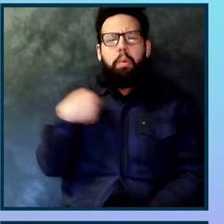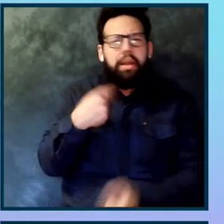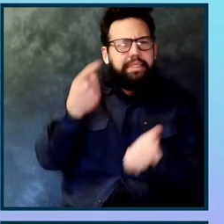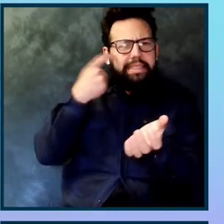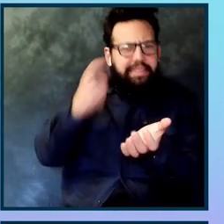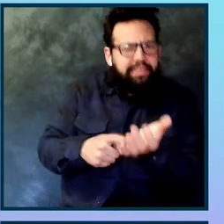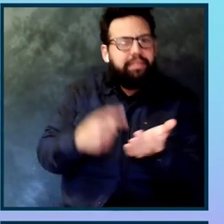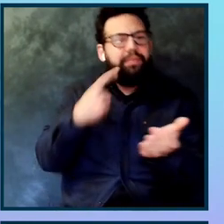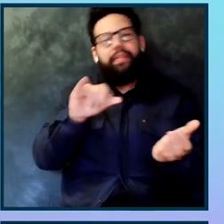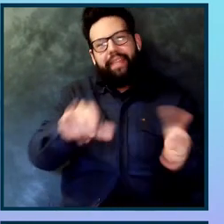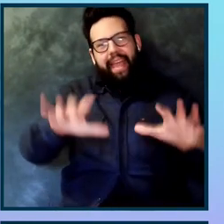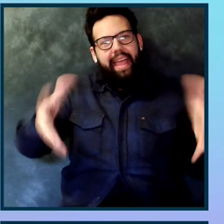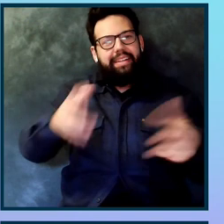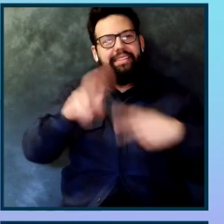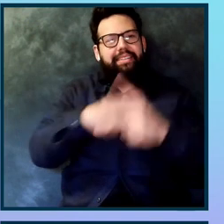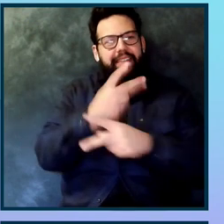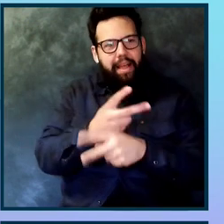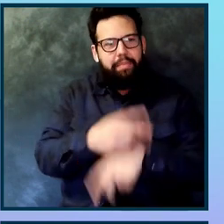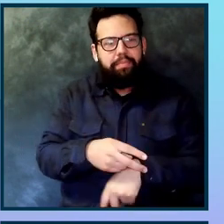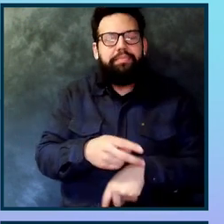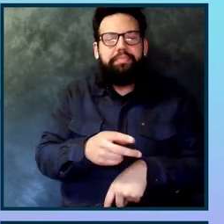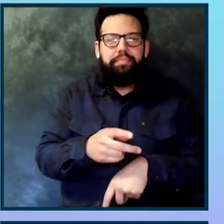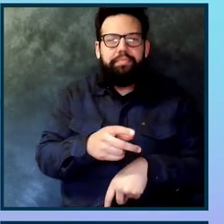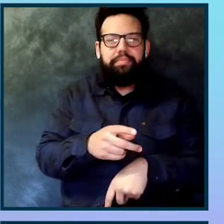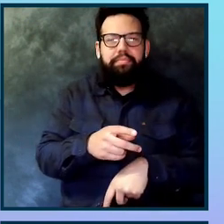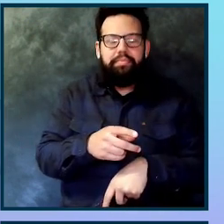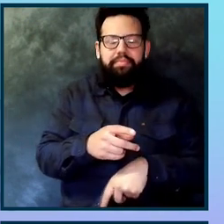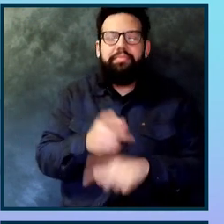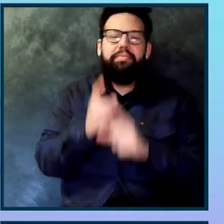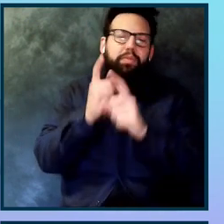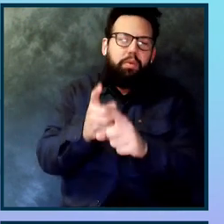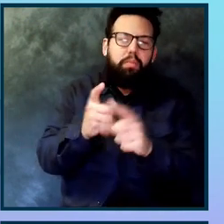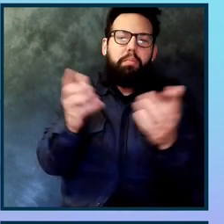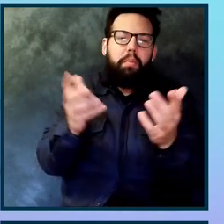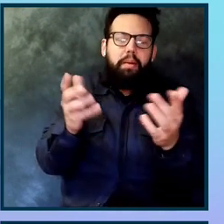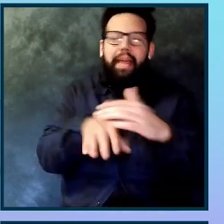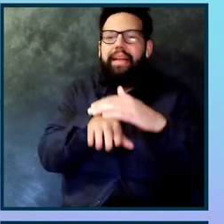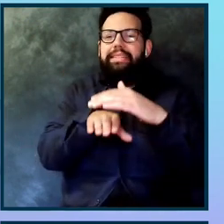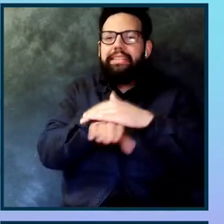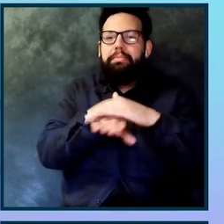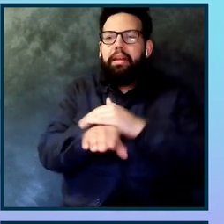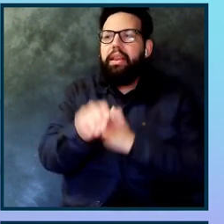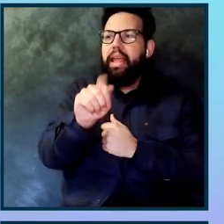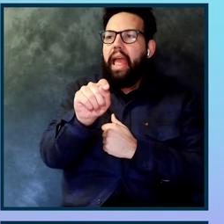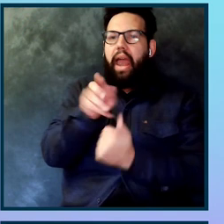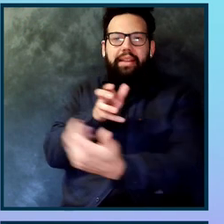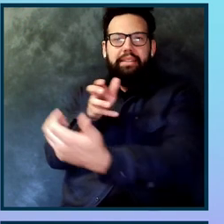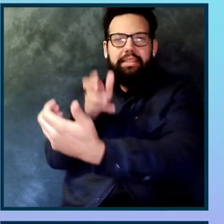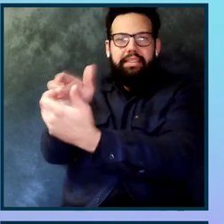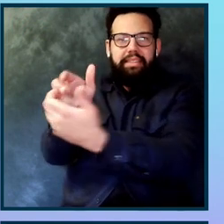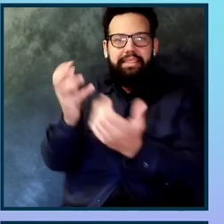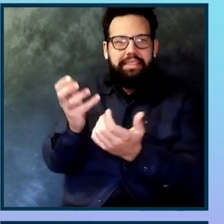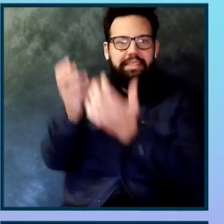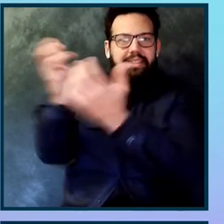Accessibility at Scale. And this really recognizes organizations that have been able to get traction with